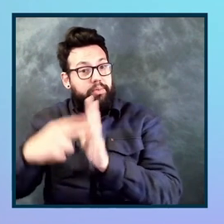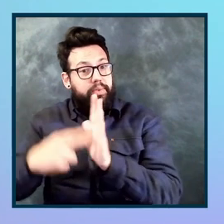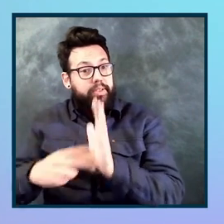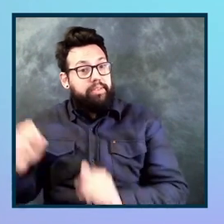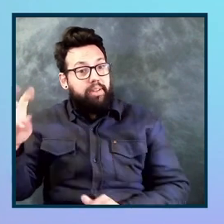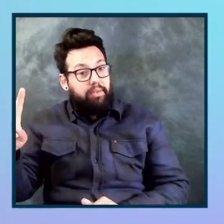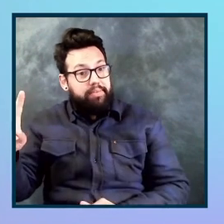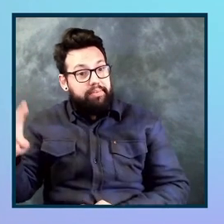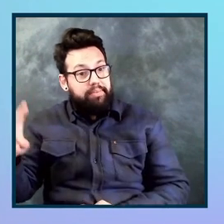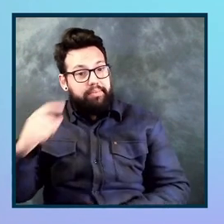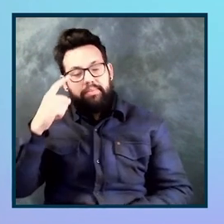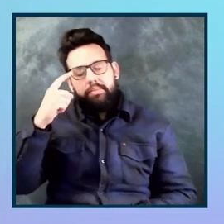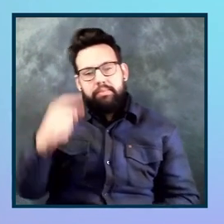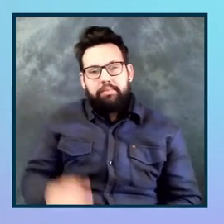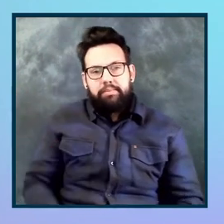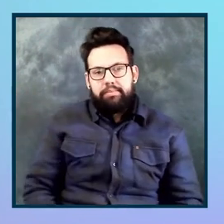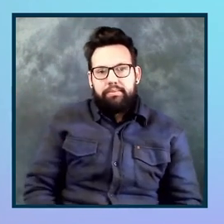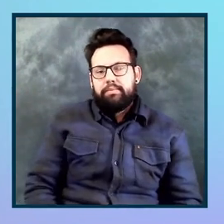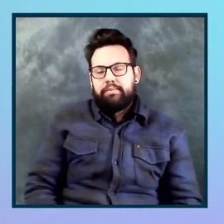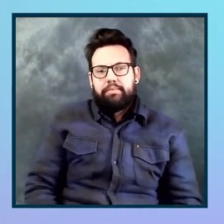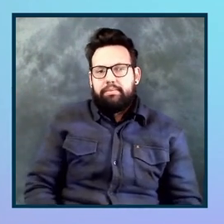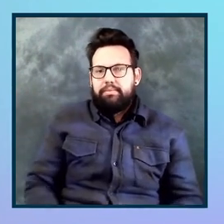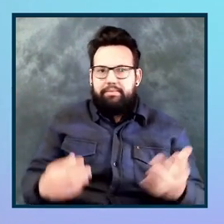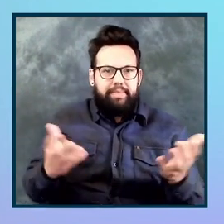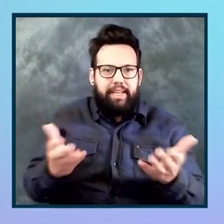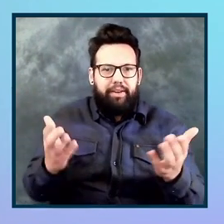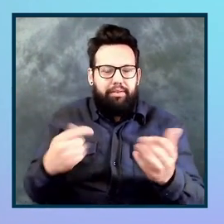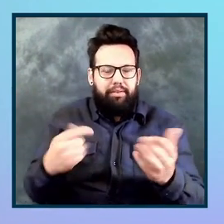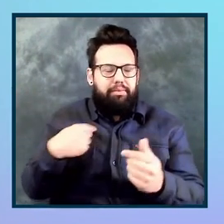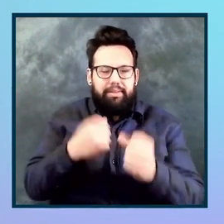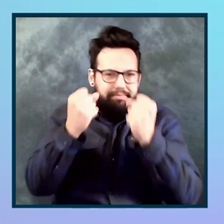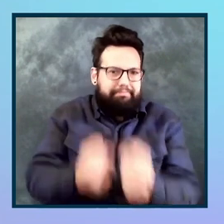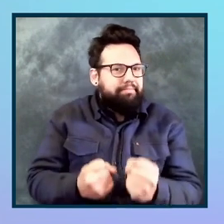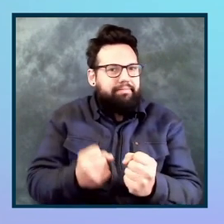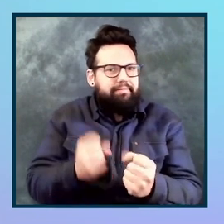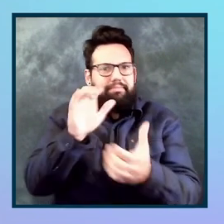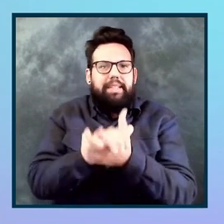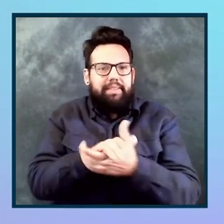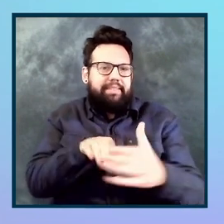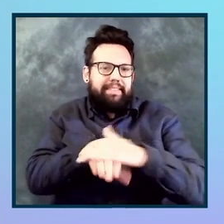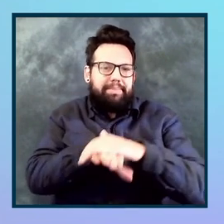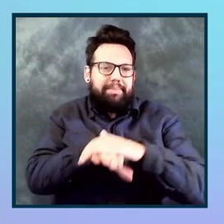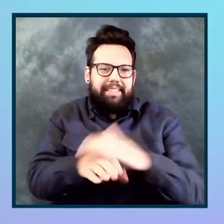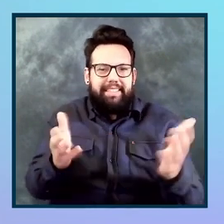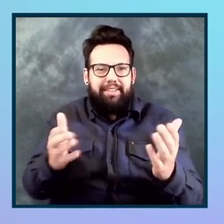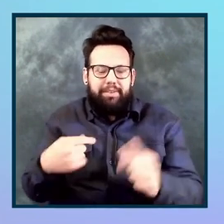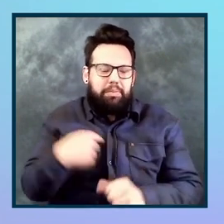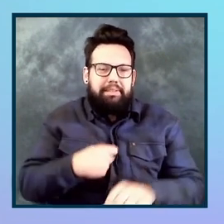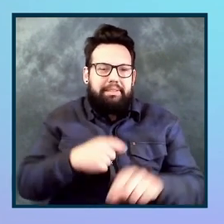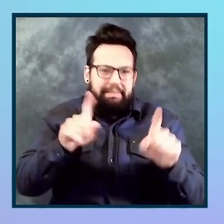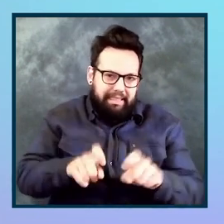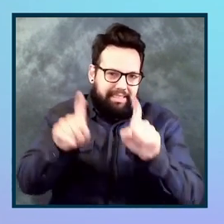yes. Um, we're obviously, you know, an accessibility shop, so we take that pretty serious. Uh, we do, uh, of testing for